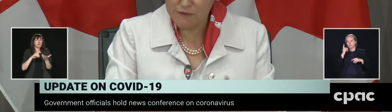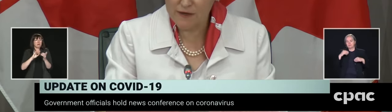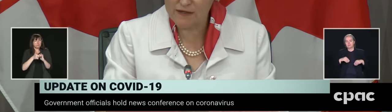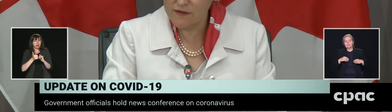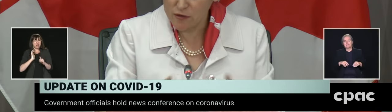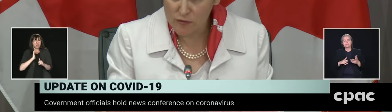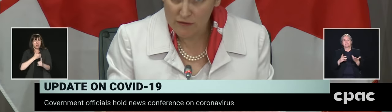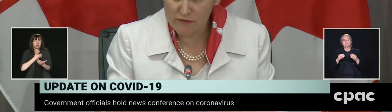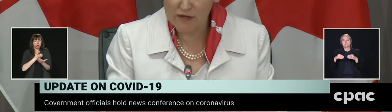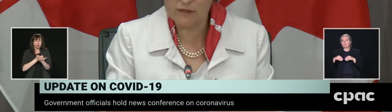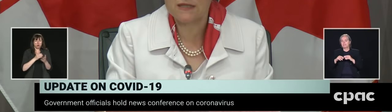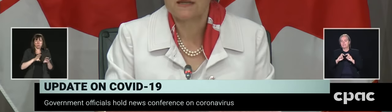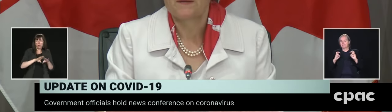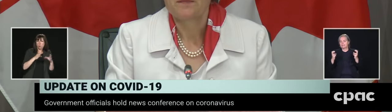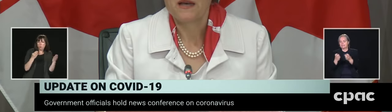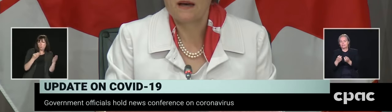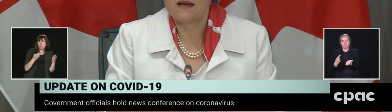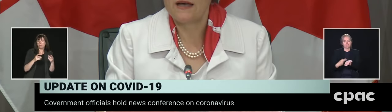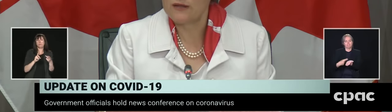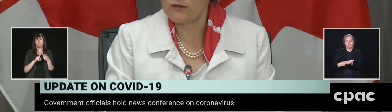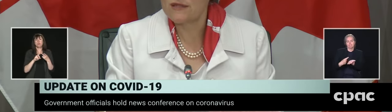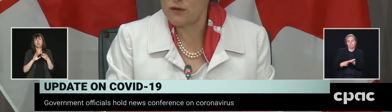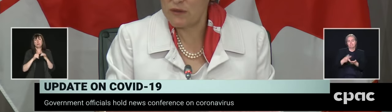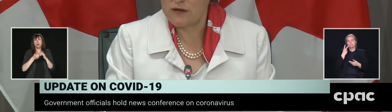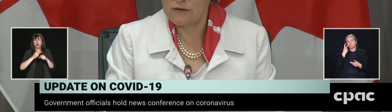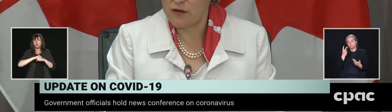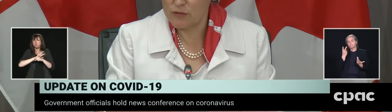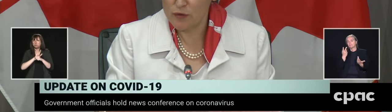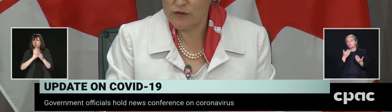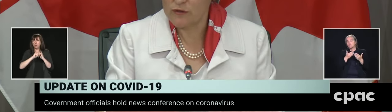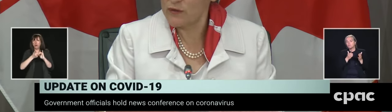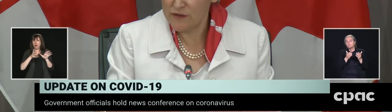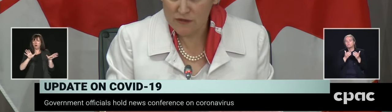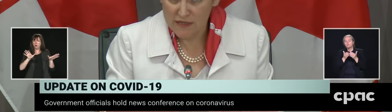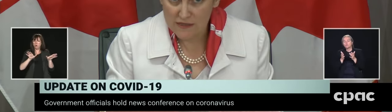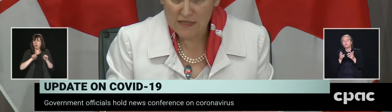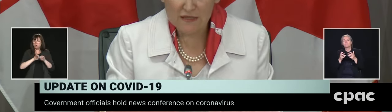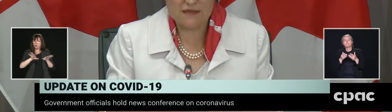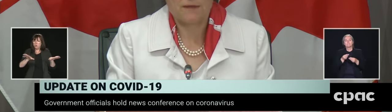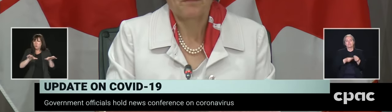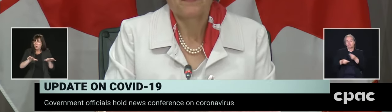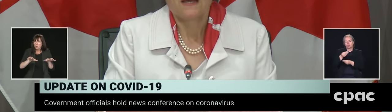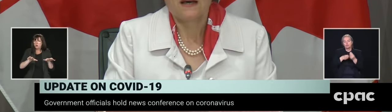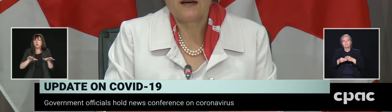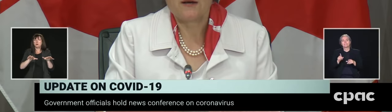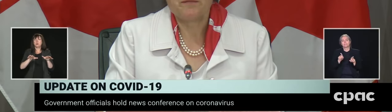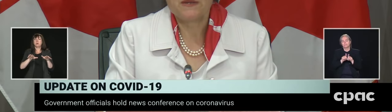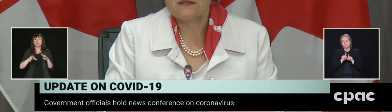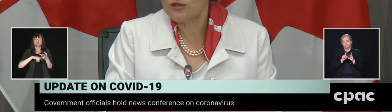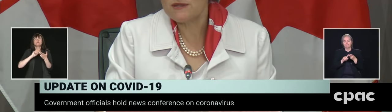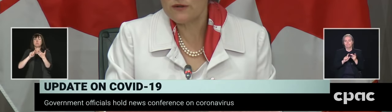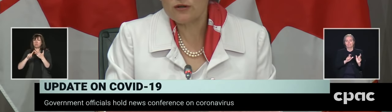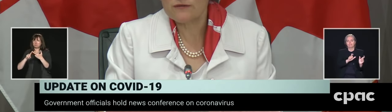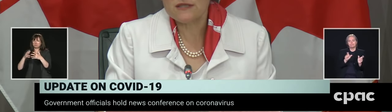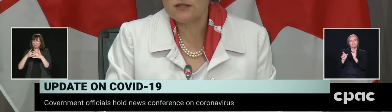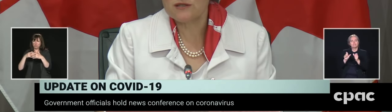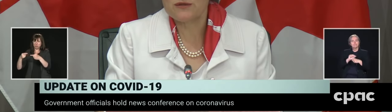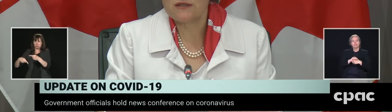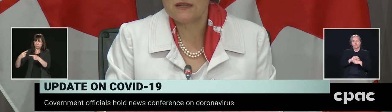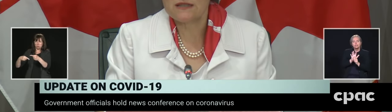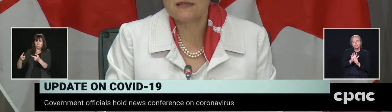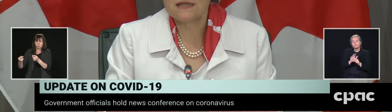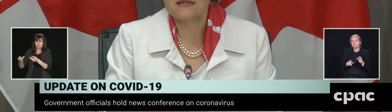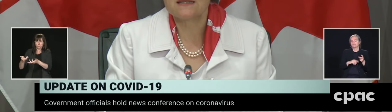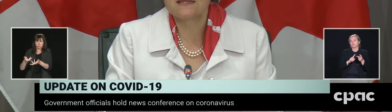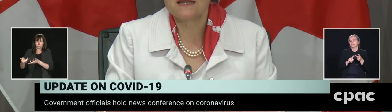efforts to fight the coronavirus, and also about our border with the United States. In terms of our conversations